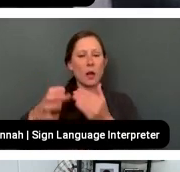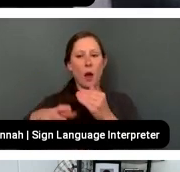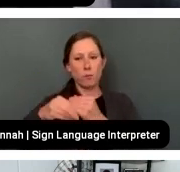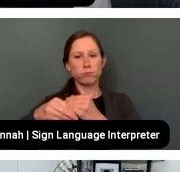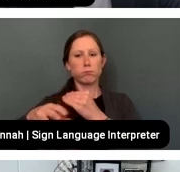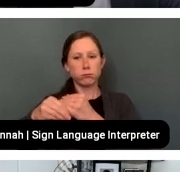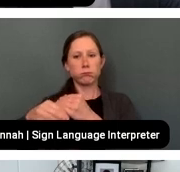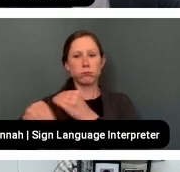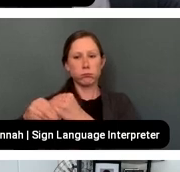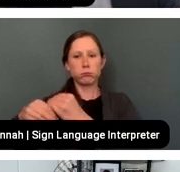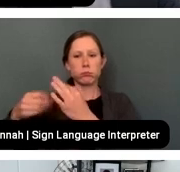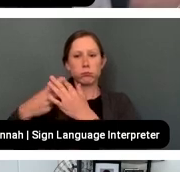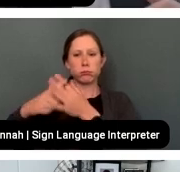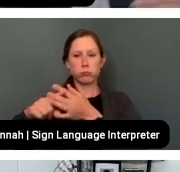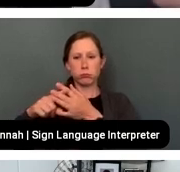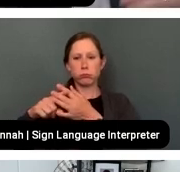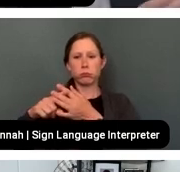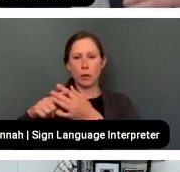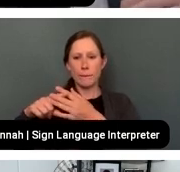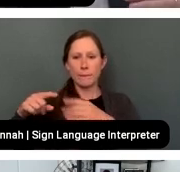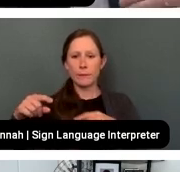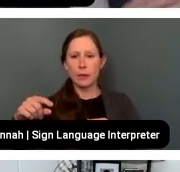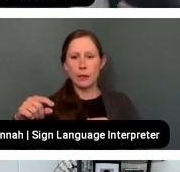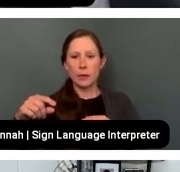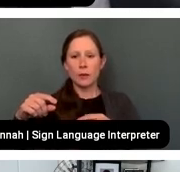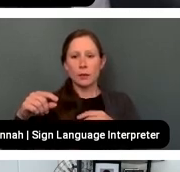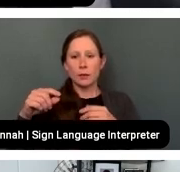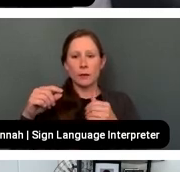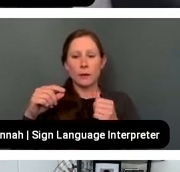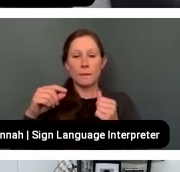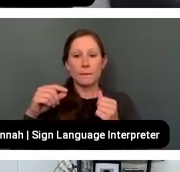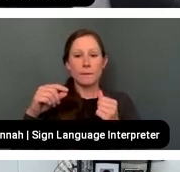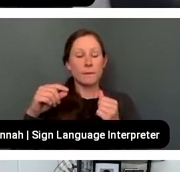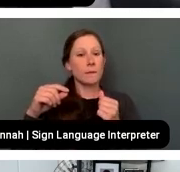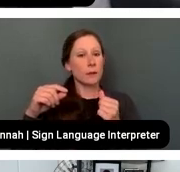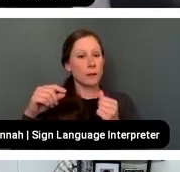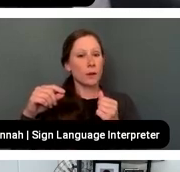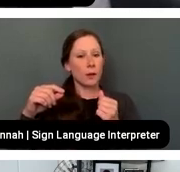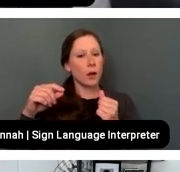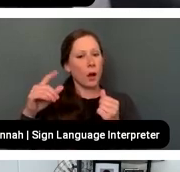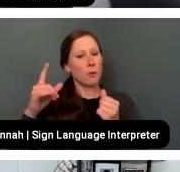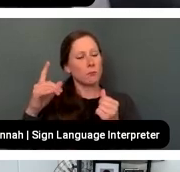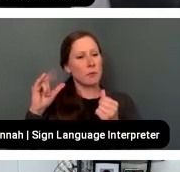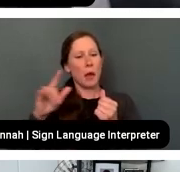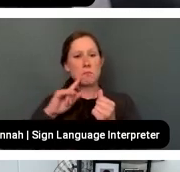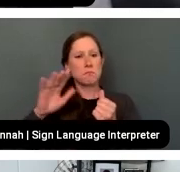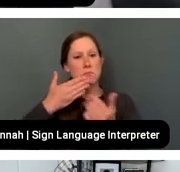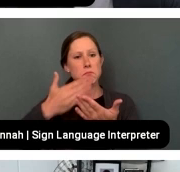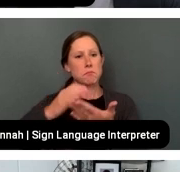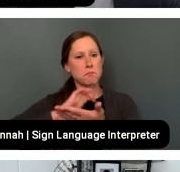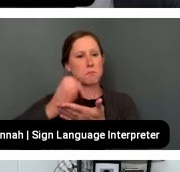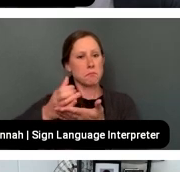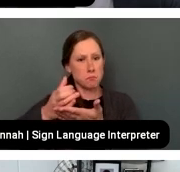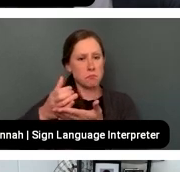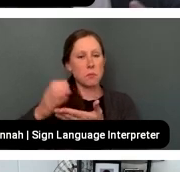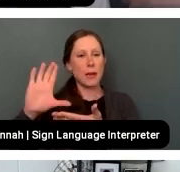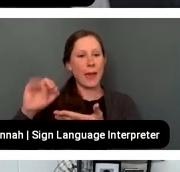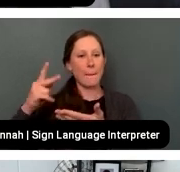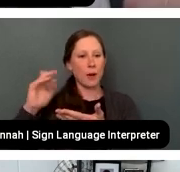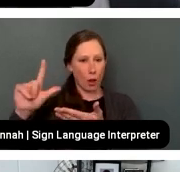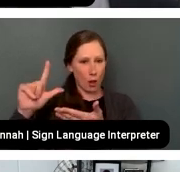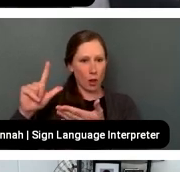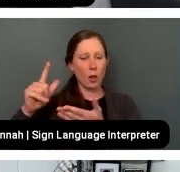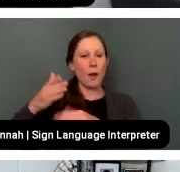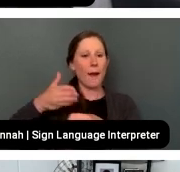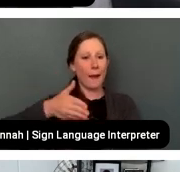which is the black line there, just, you know, I'd say a decent chunk behind in terms of capital deployment after 24 months, then their